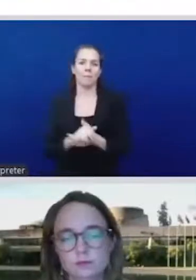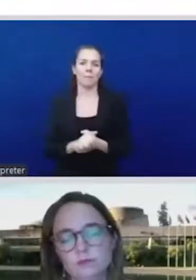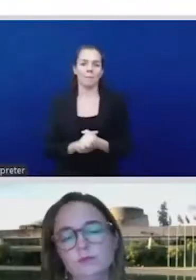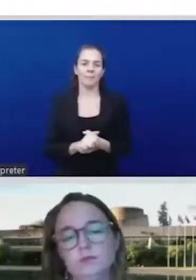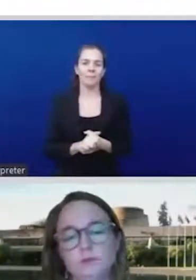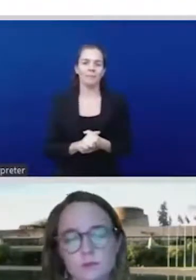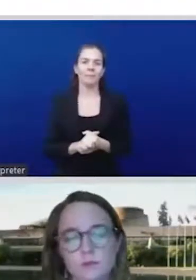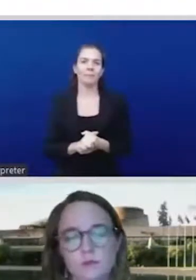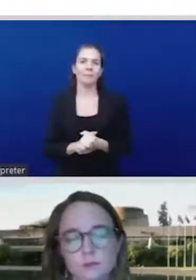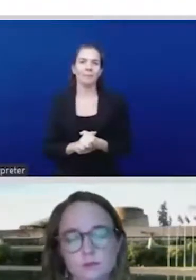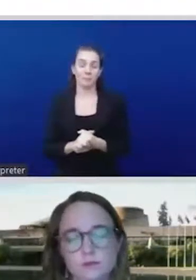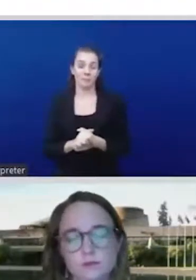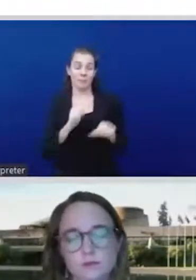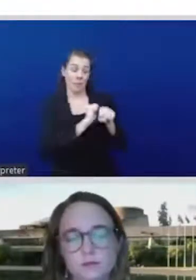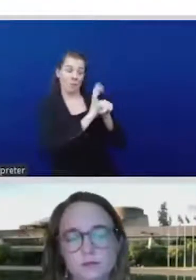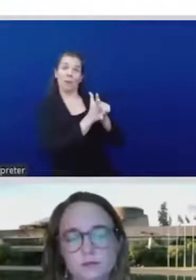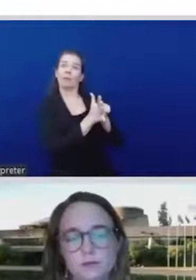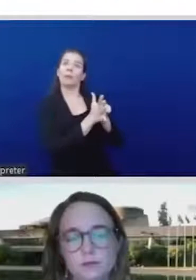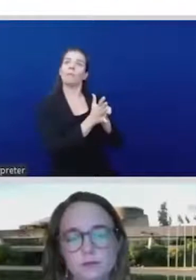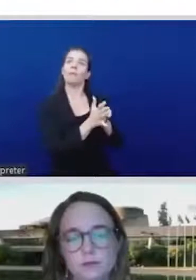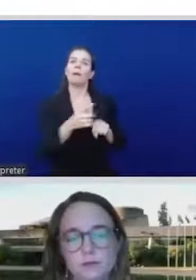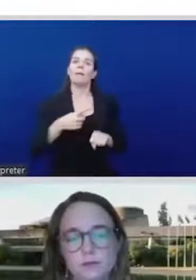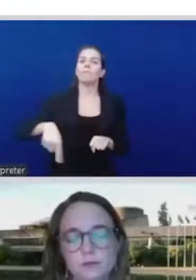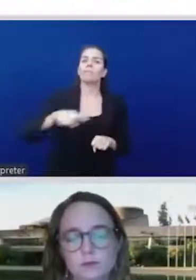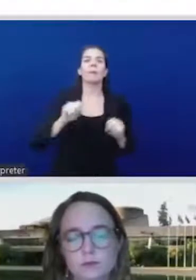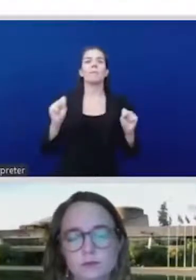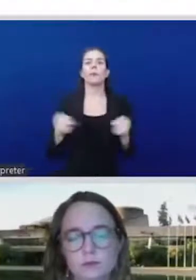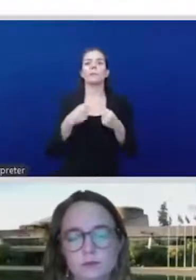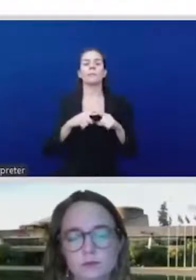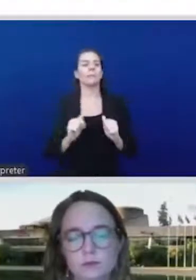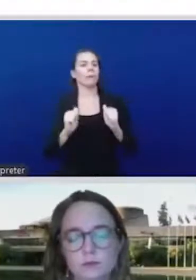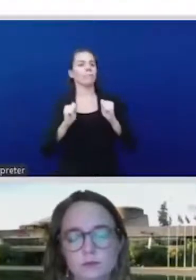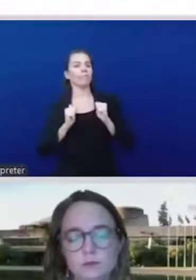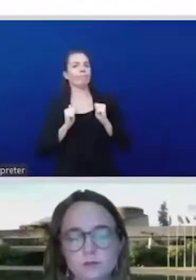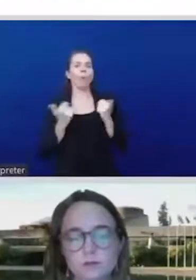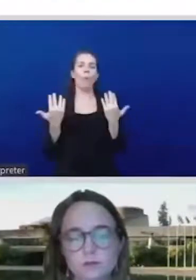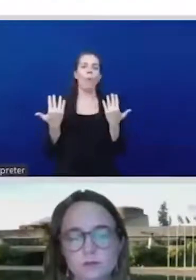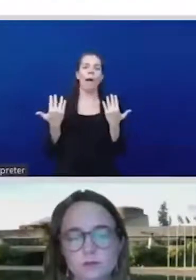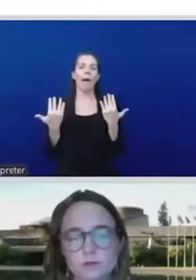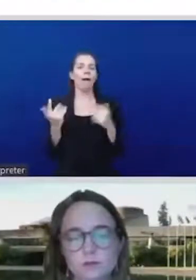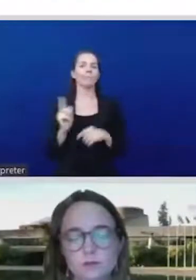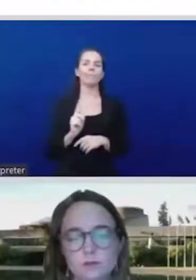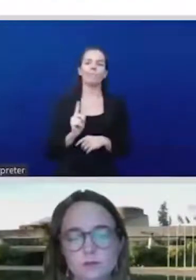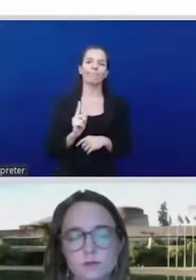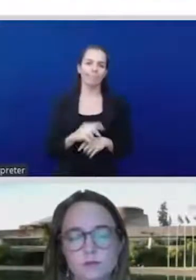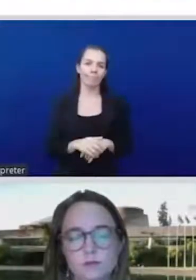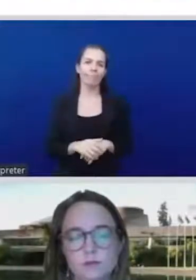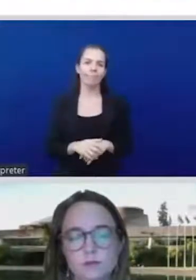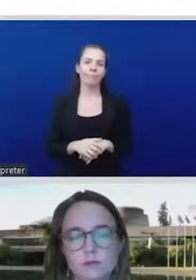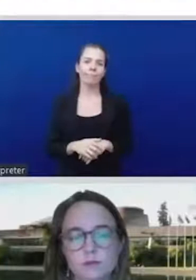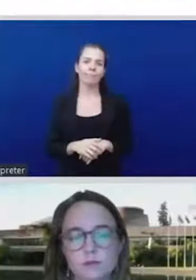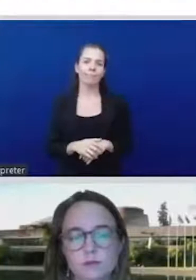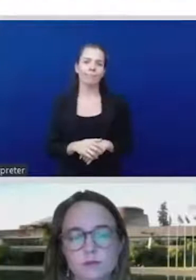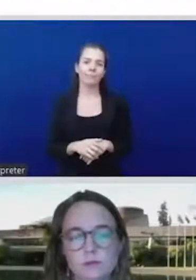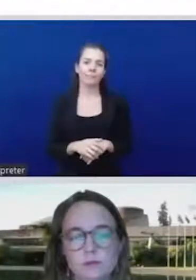For many economies, they're having this overlay of both the pandemic and climate change. So disaster relief and COVID release, disaster